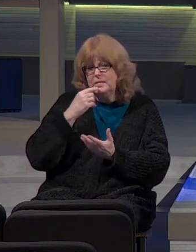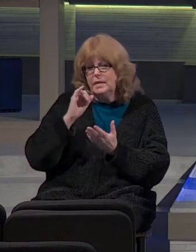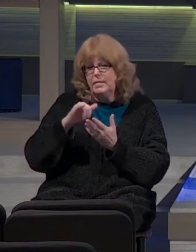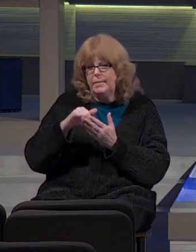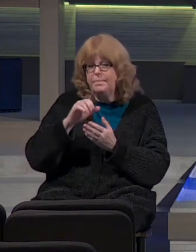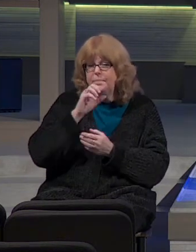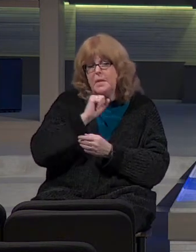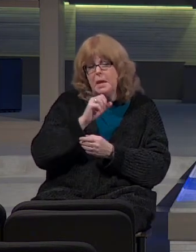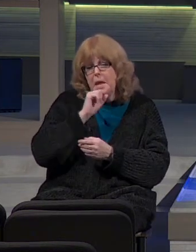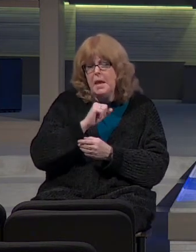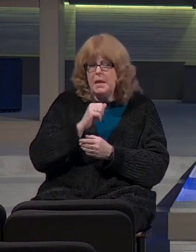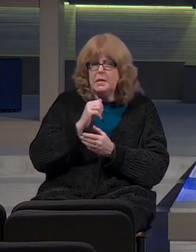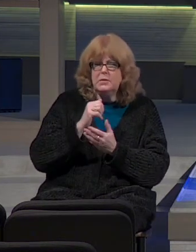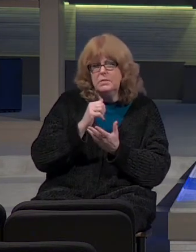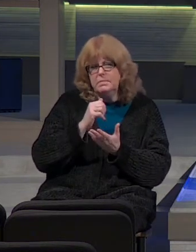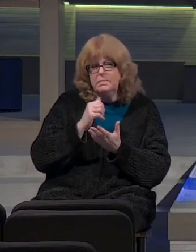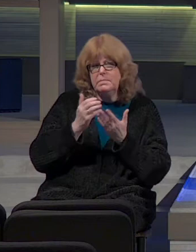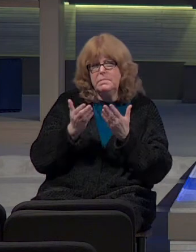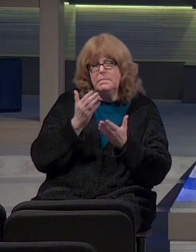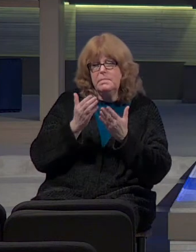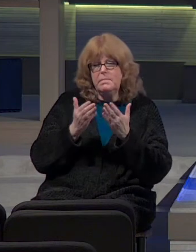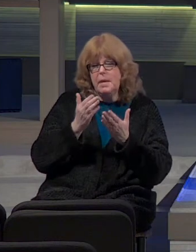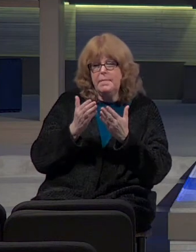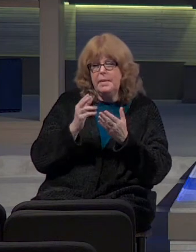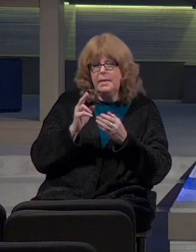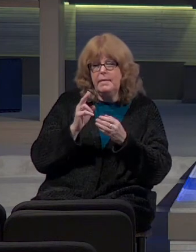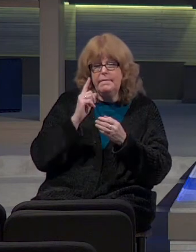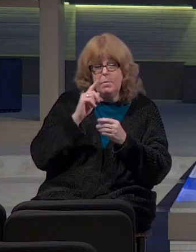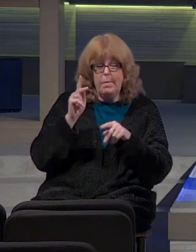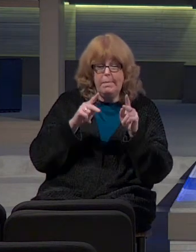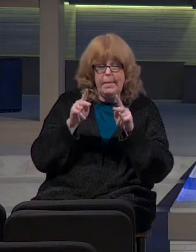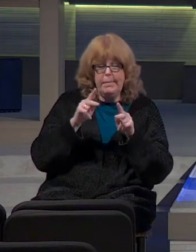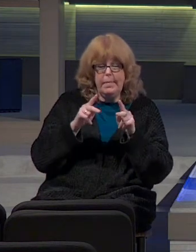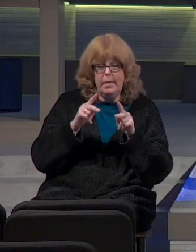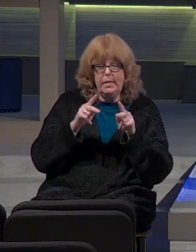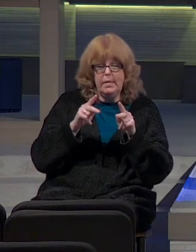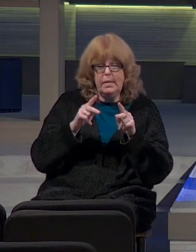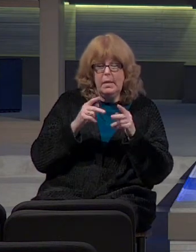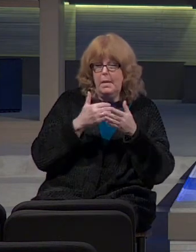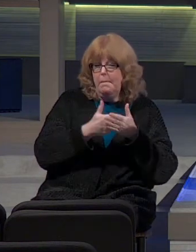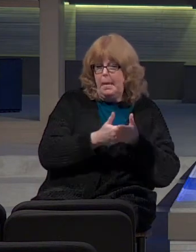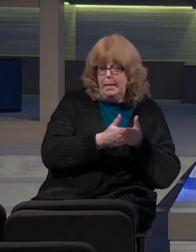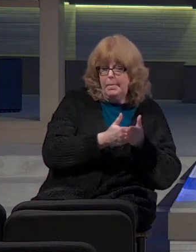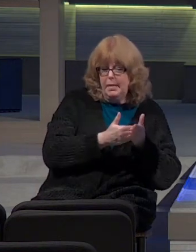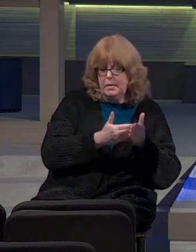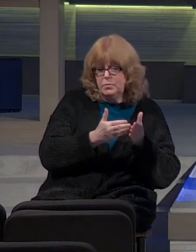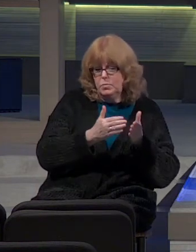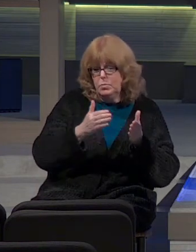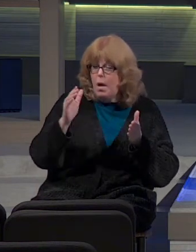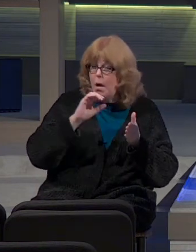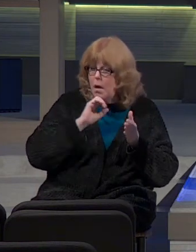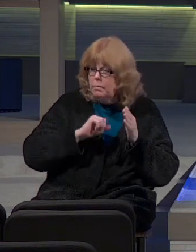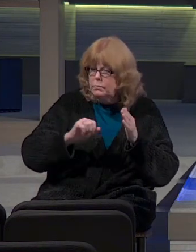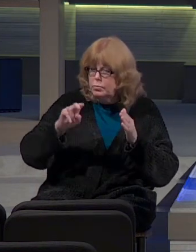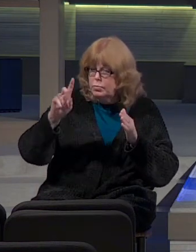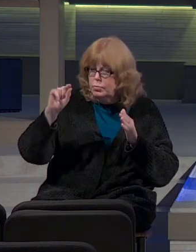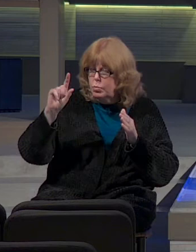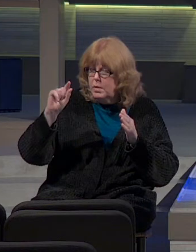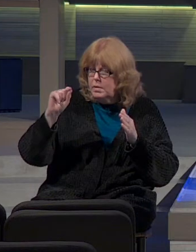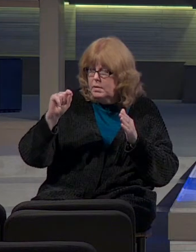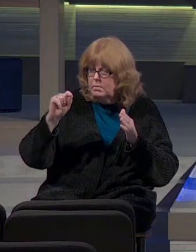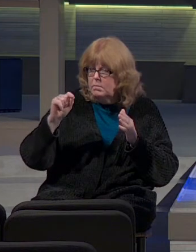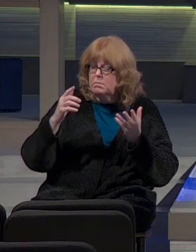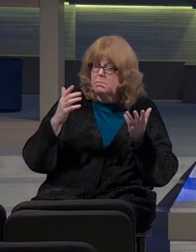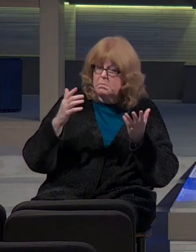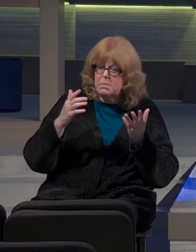Age range, why, it is used for people that are quasi-infants to around 20. Very frequently,